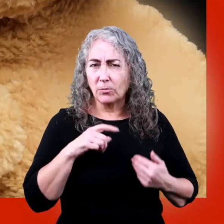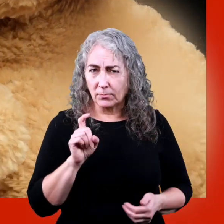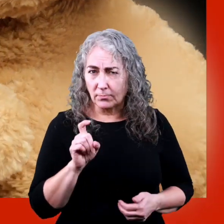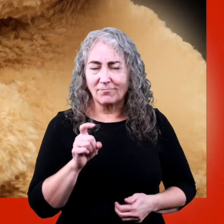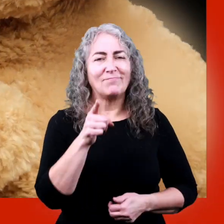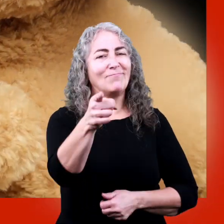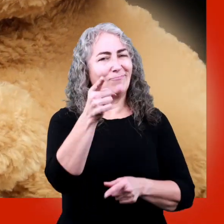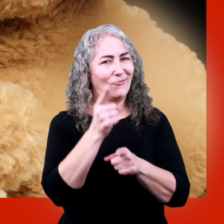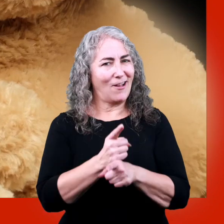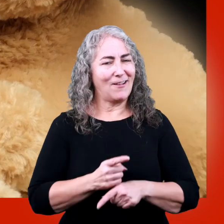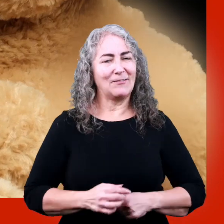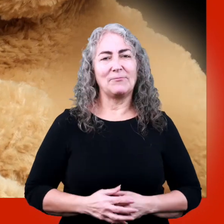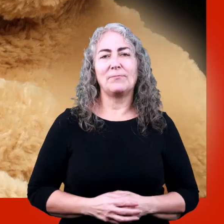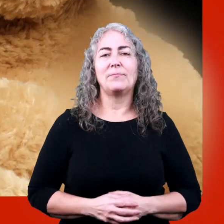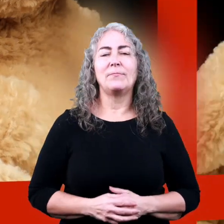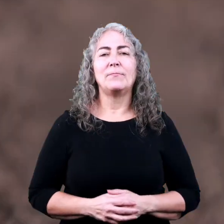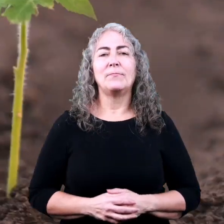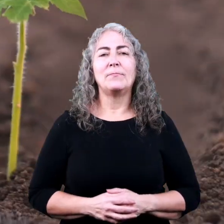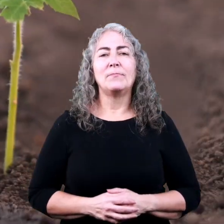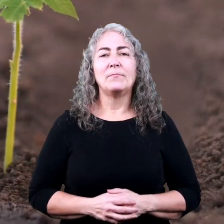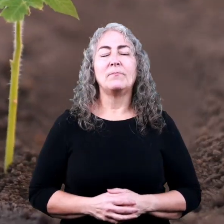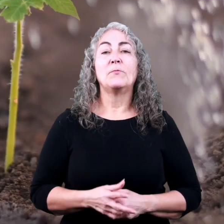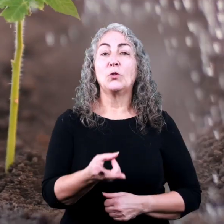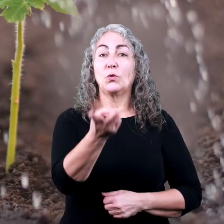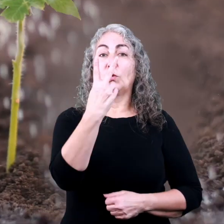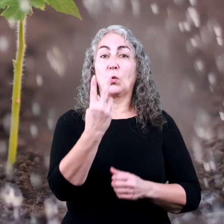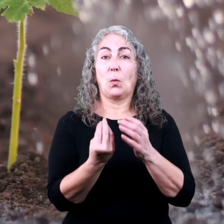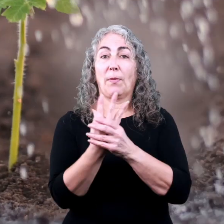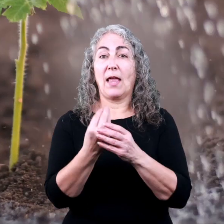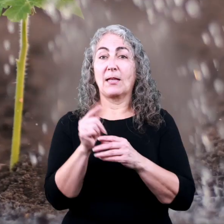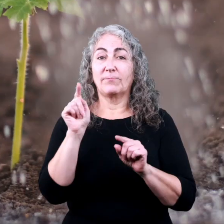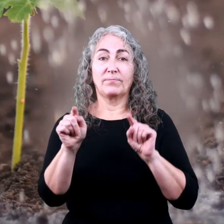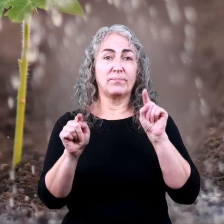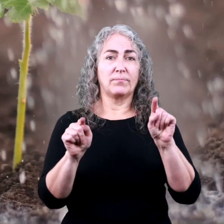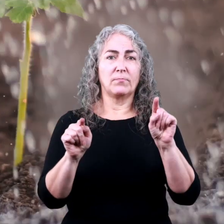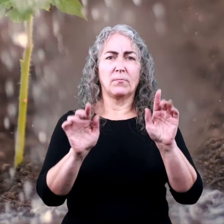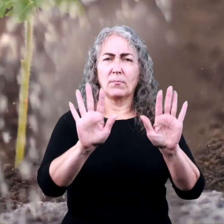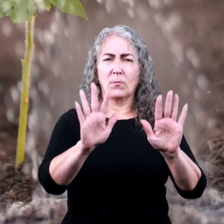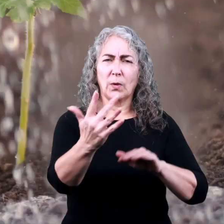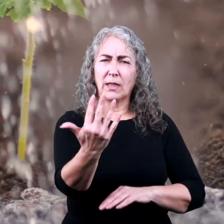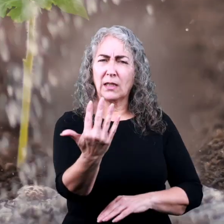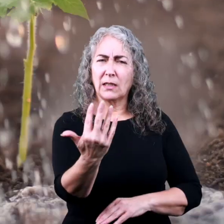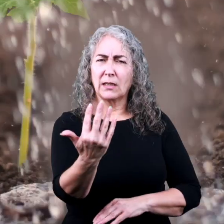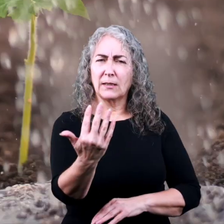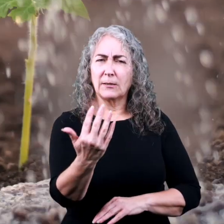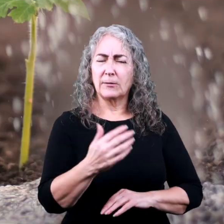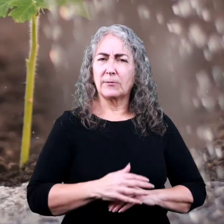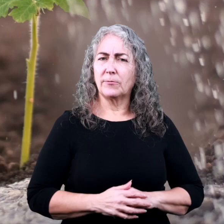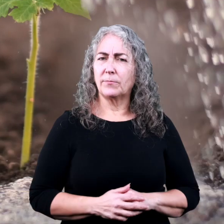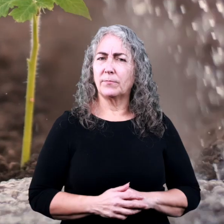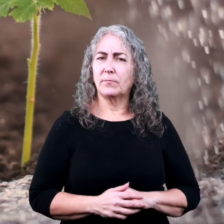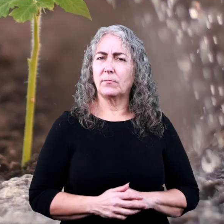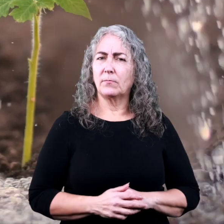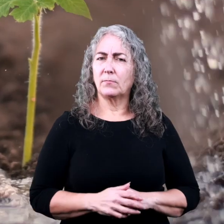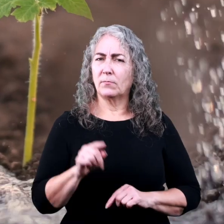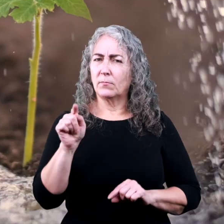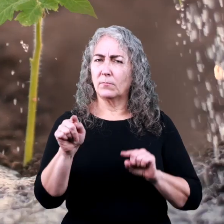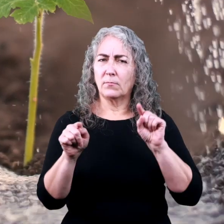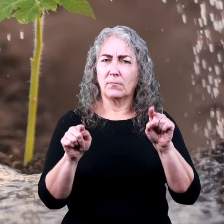animal? You are right Okay, here are two plants But wait